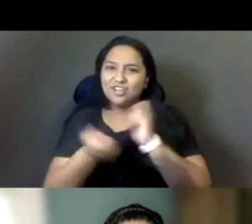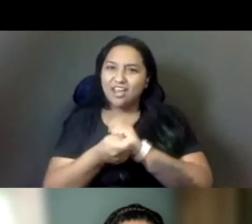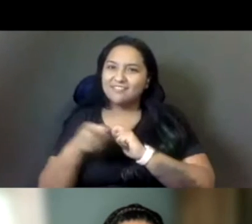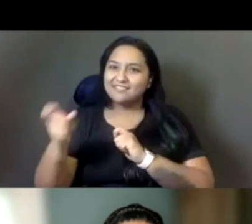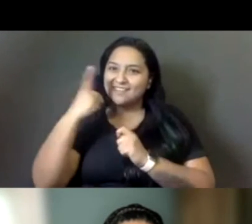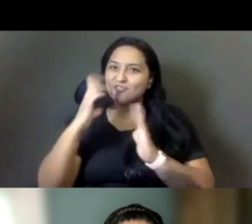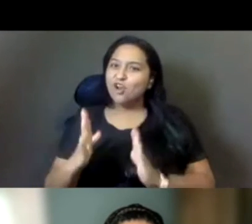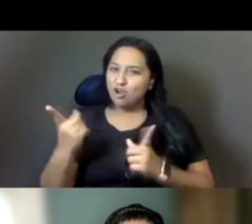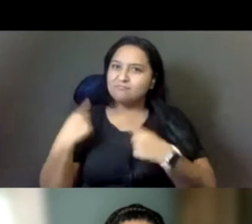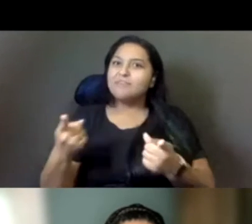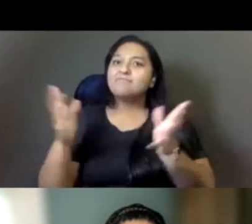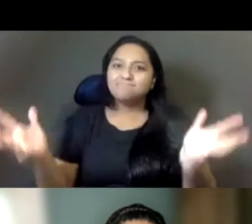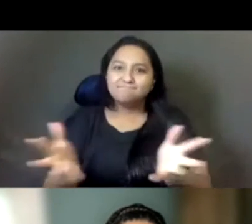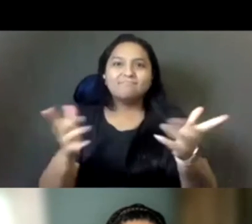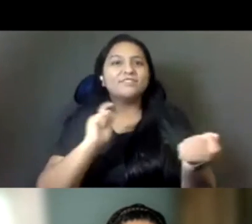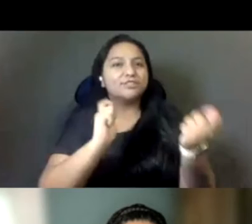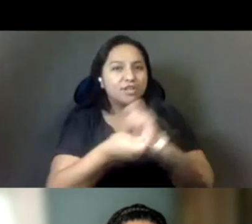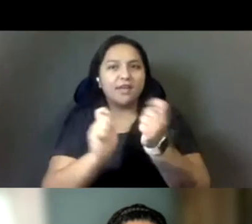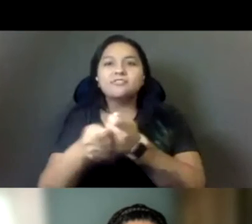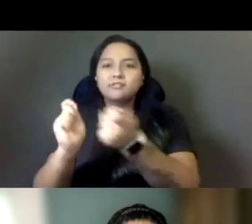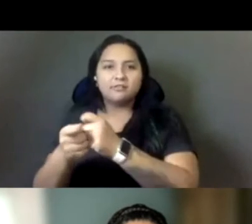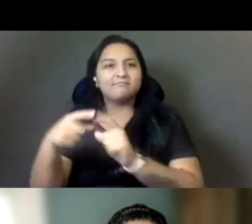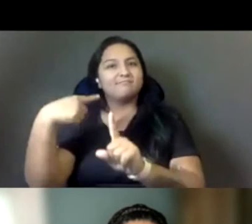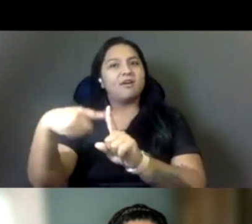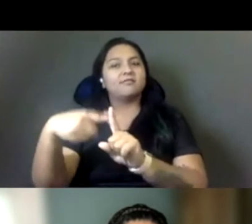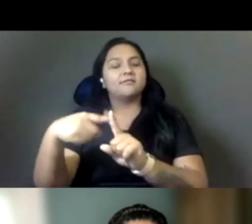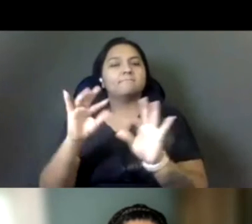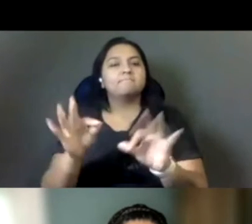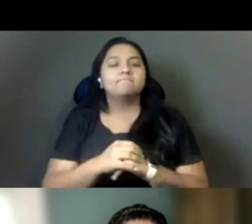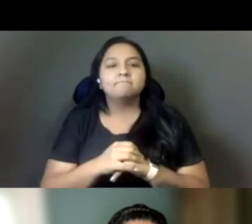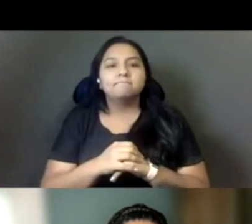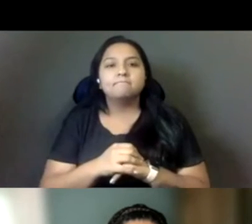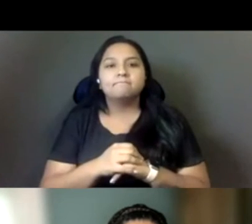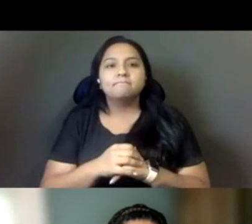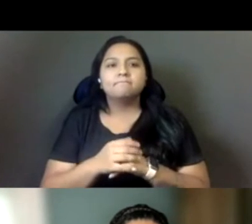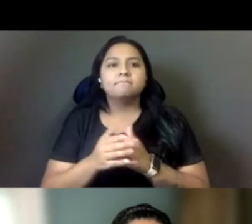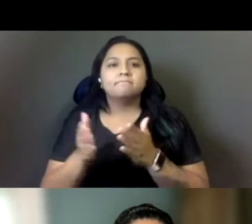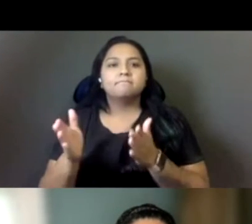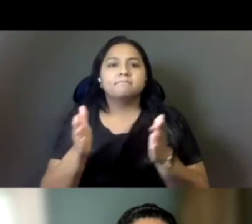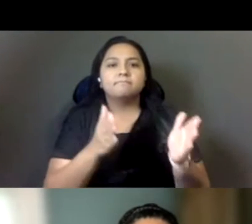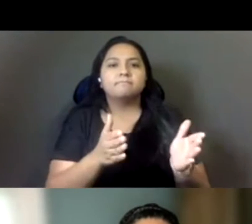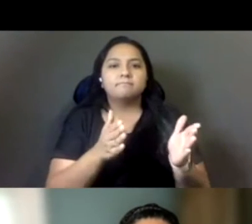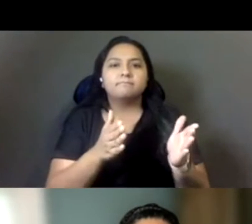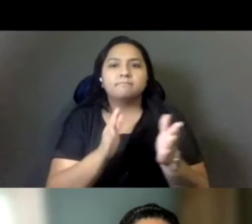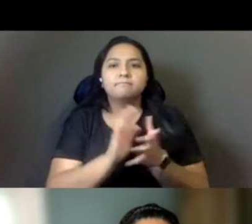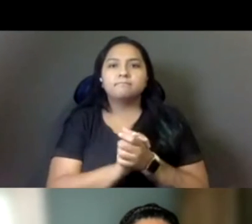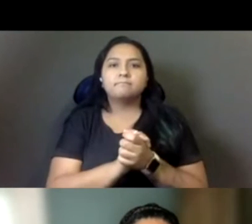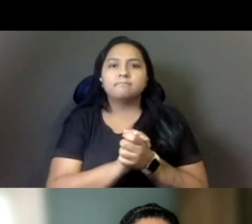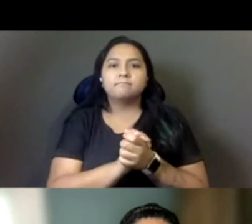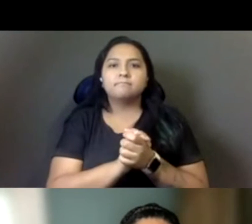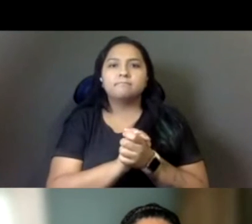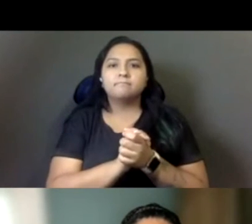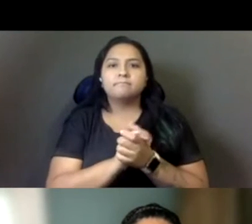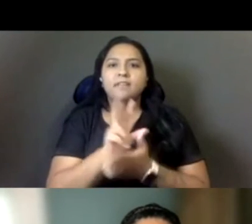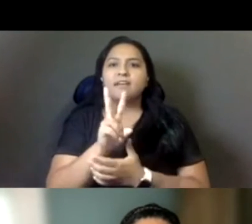been really important and how they've already translated into change. Now, Vanya, you're in the Inland Empire. You're in one of the regions that